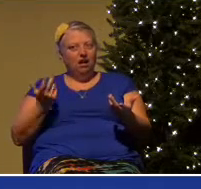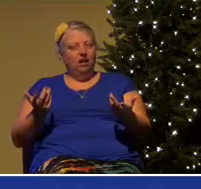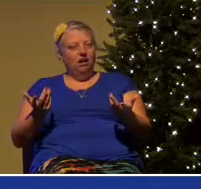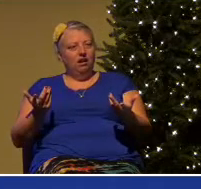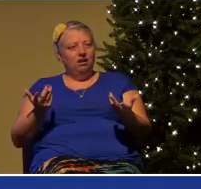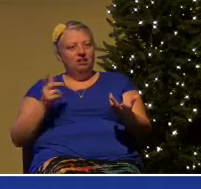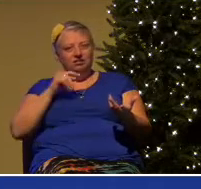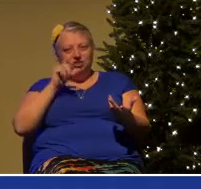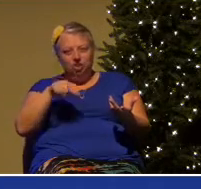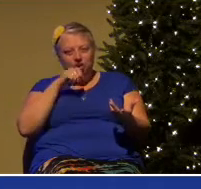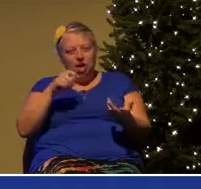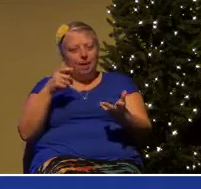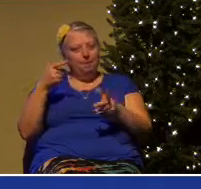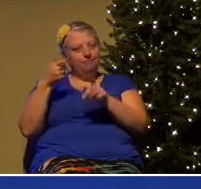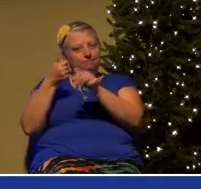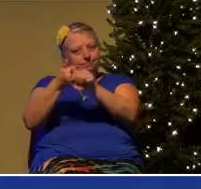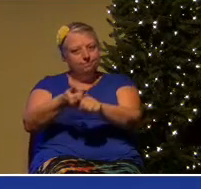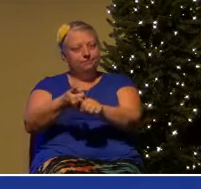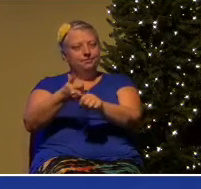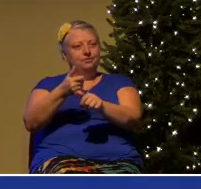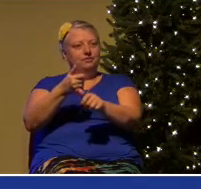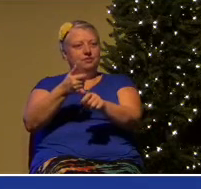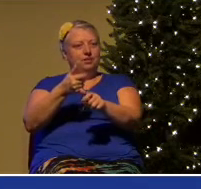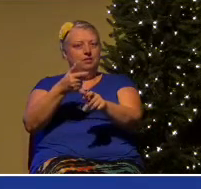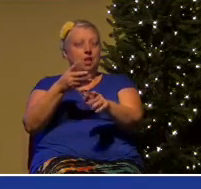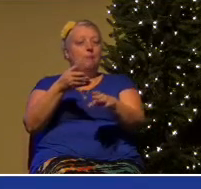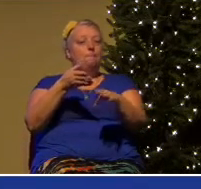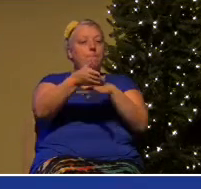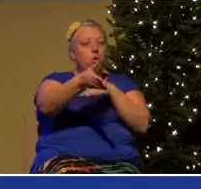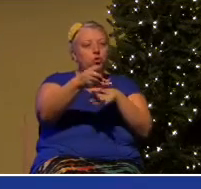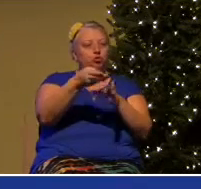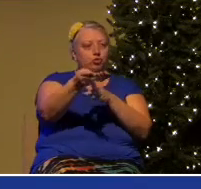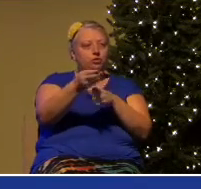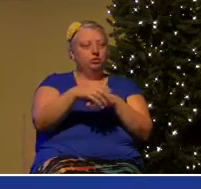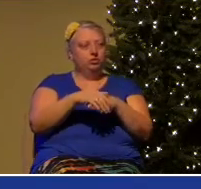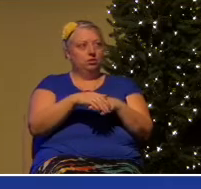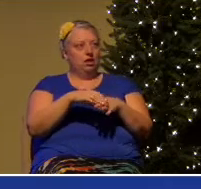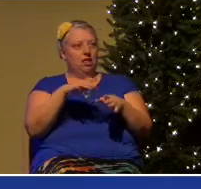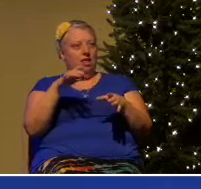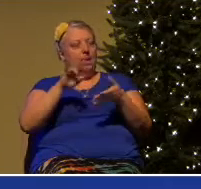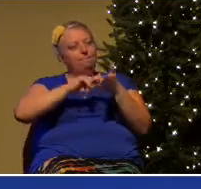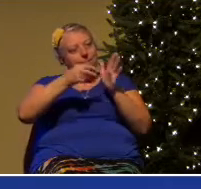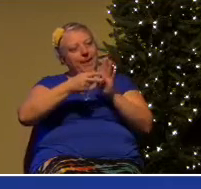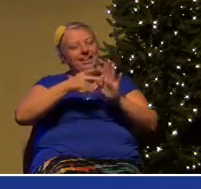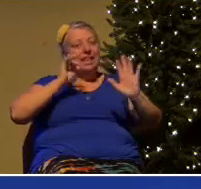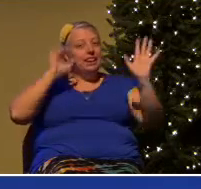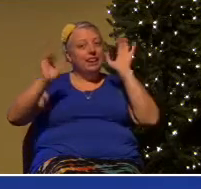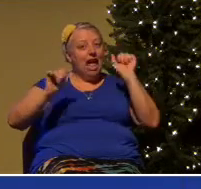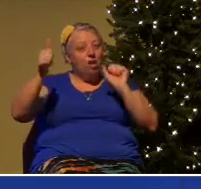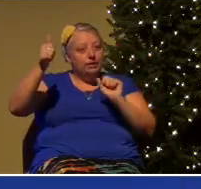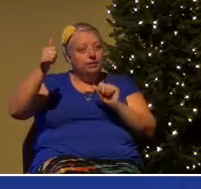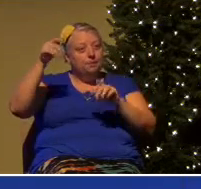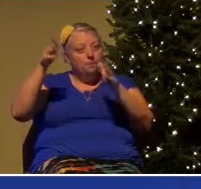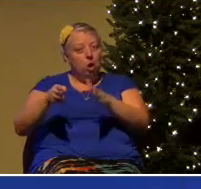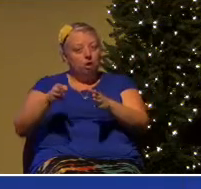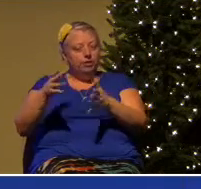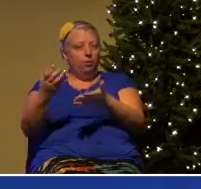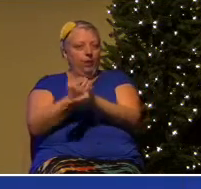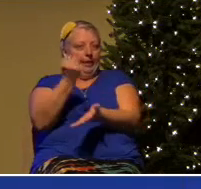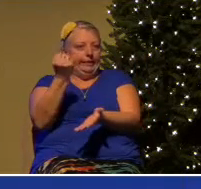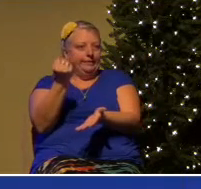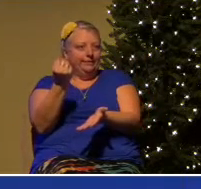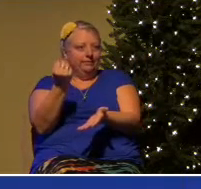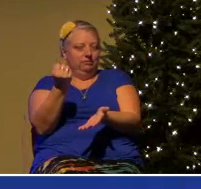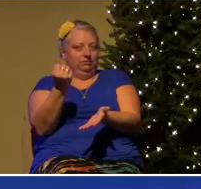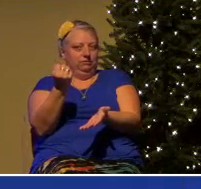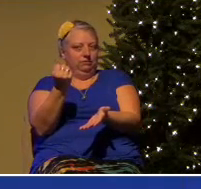that noisiest person, runs the show. And the freedom that the gospel has provided for